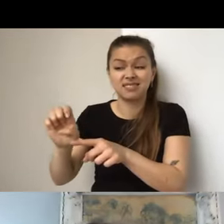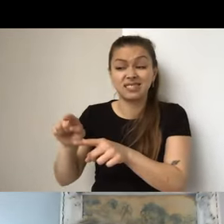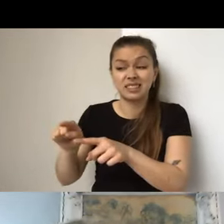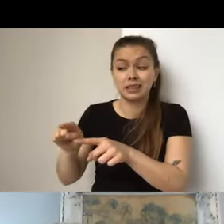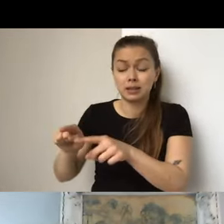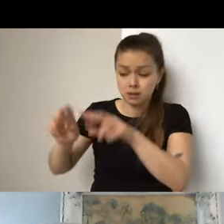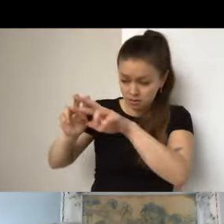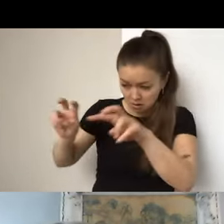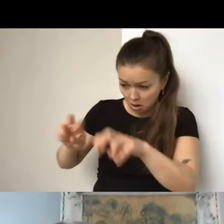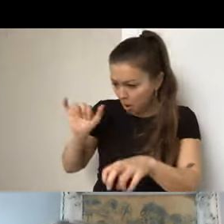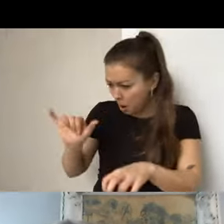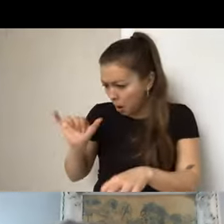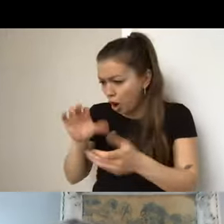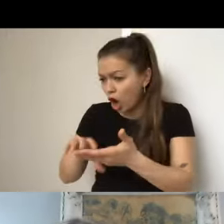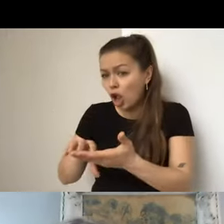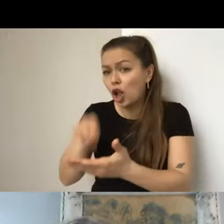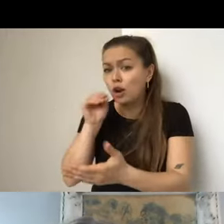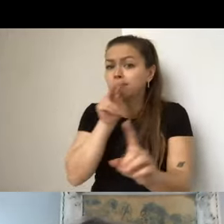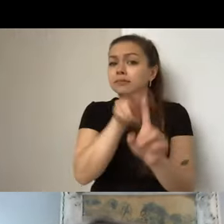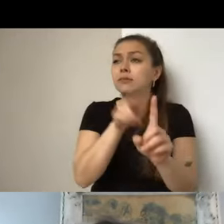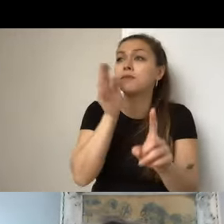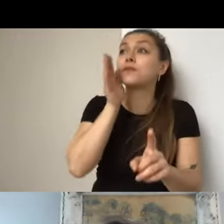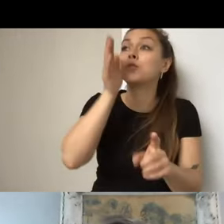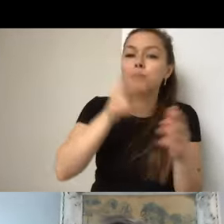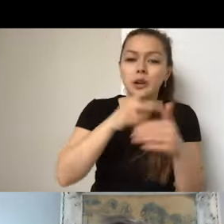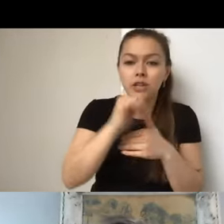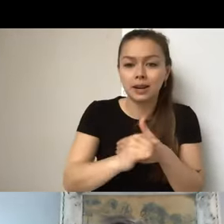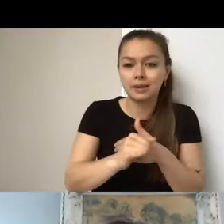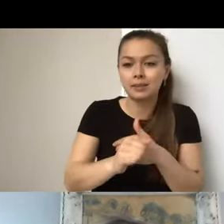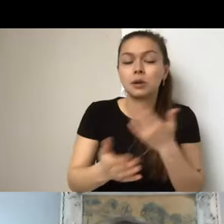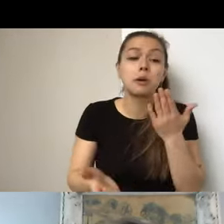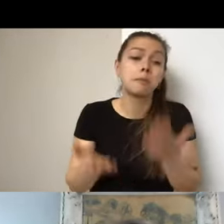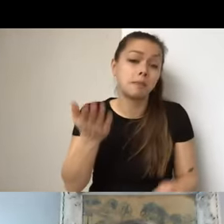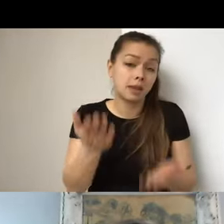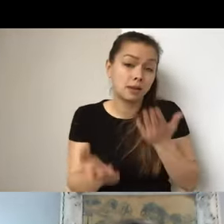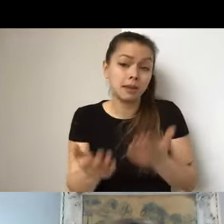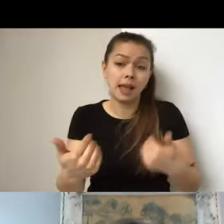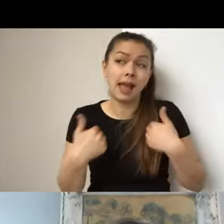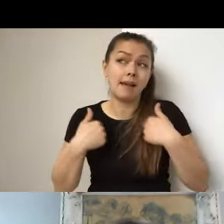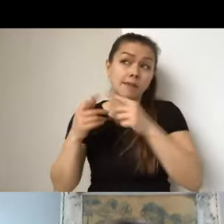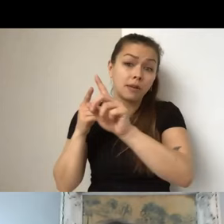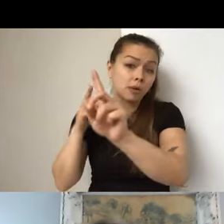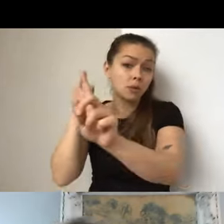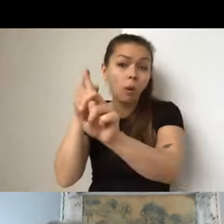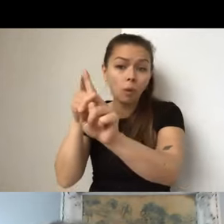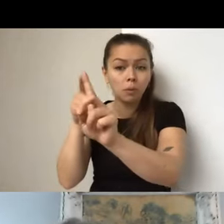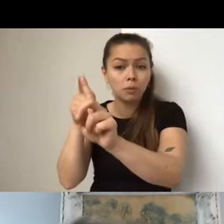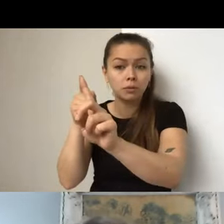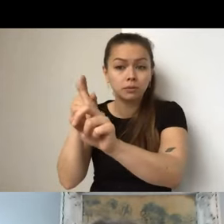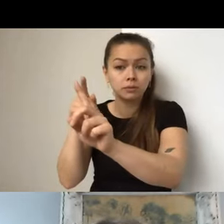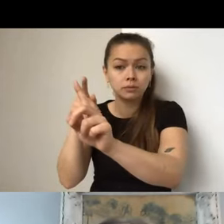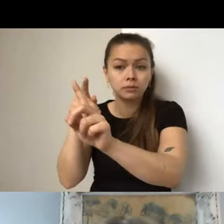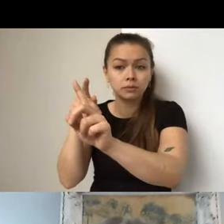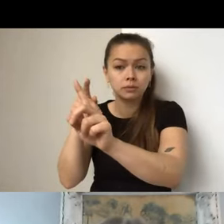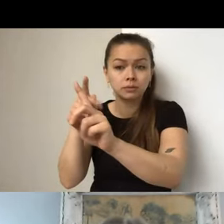And so while there may be, um, an outcome that you can speak about, um, through this, this program itself, this program